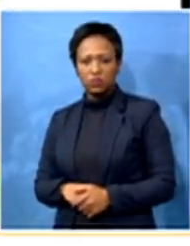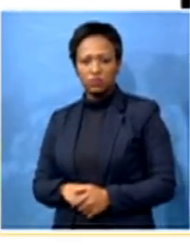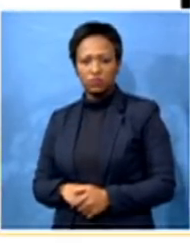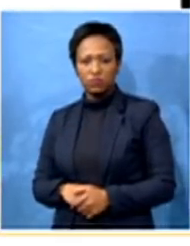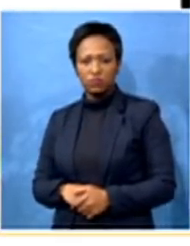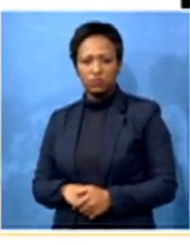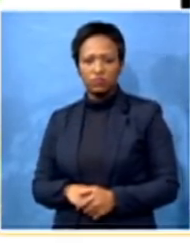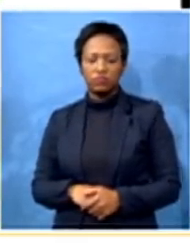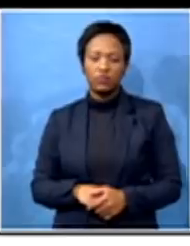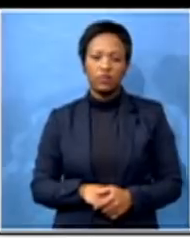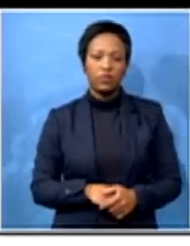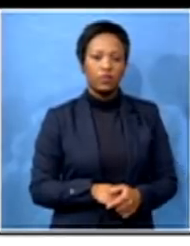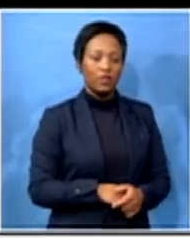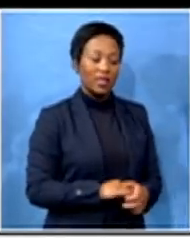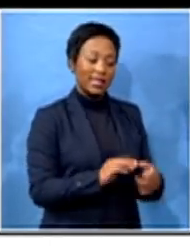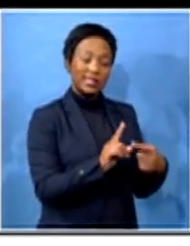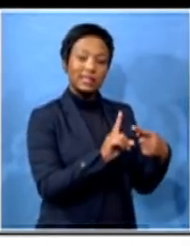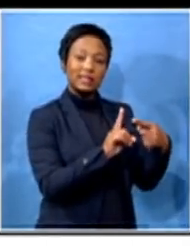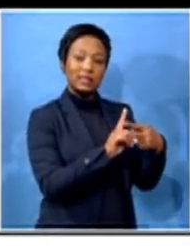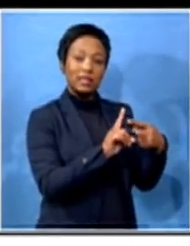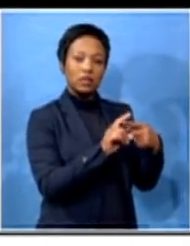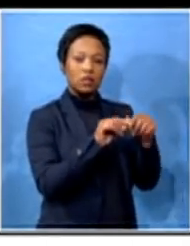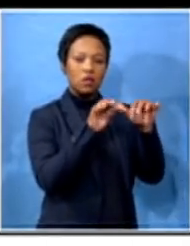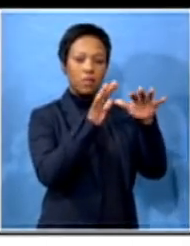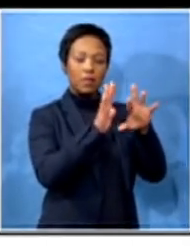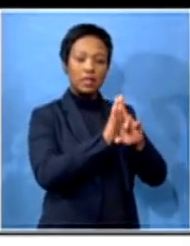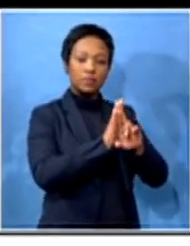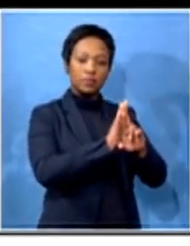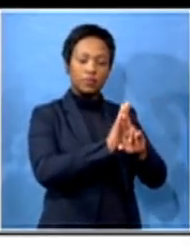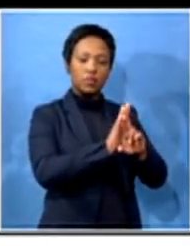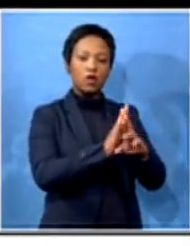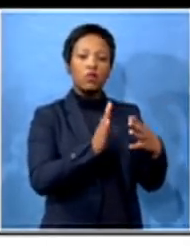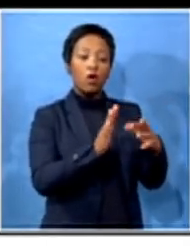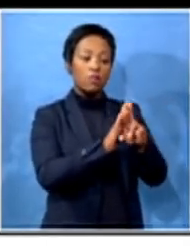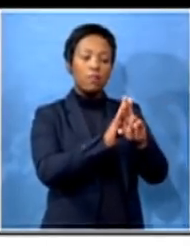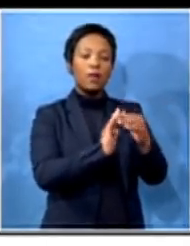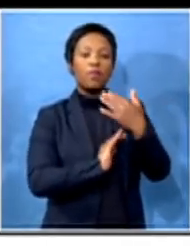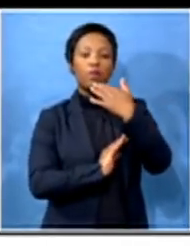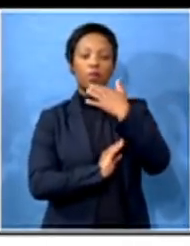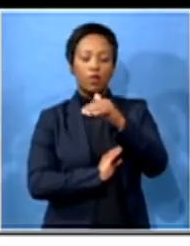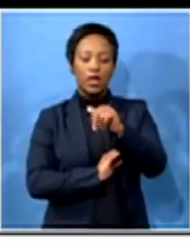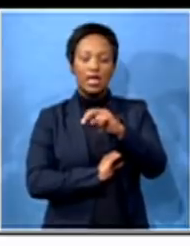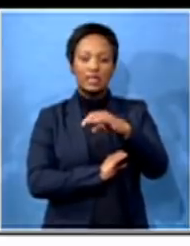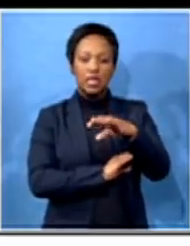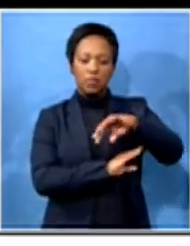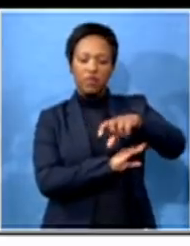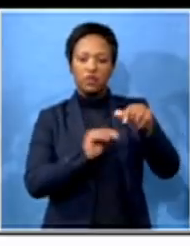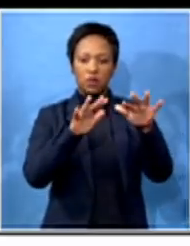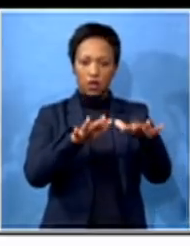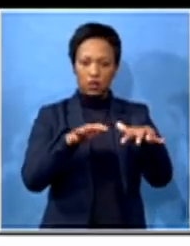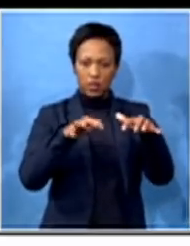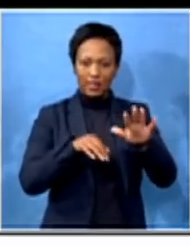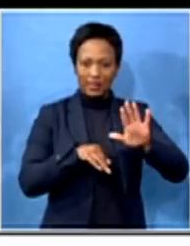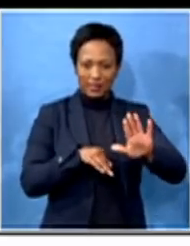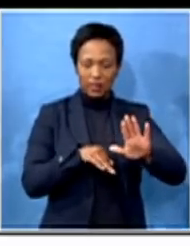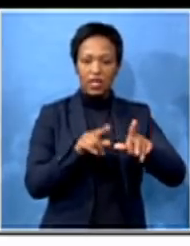She's to be a public representative representing the ANC in the legislature. The same as she has been doing in the recent past